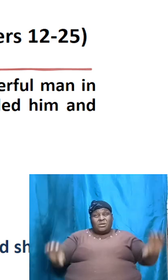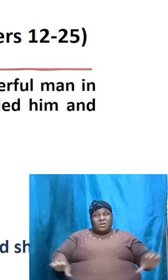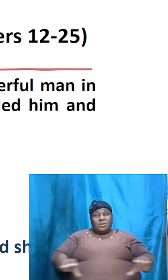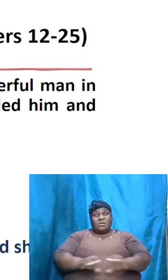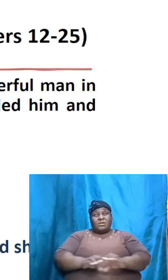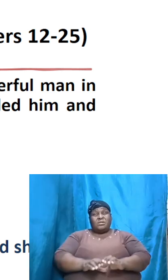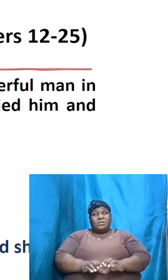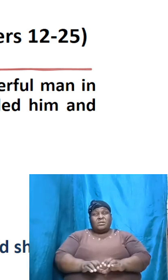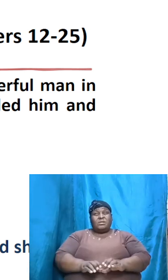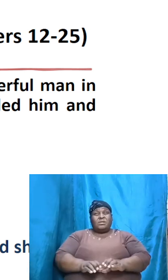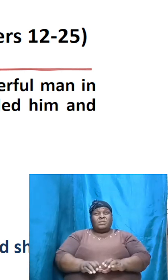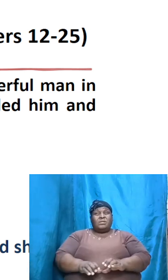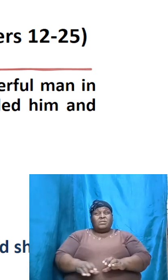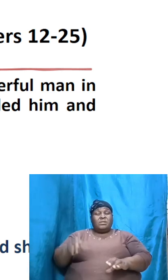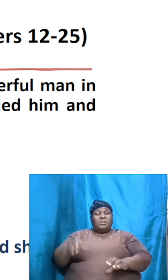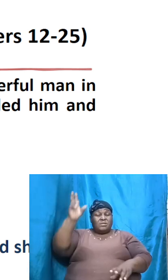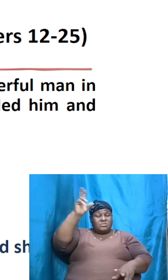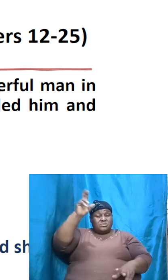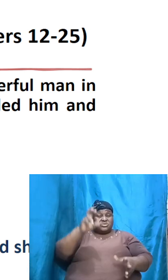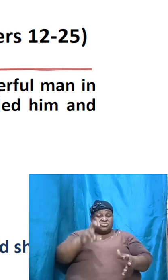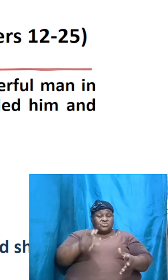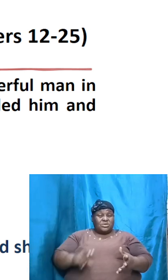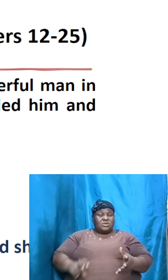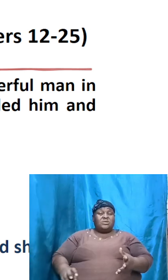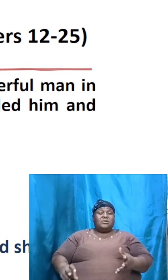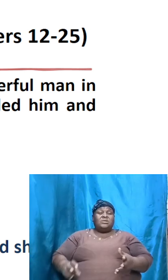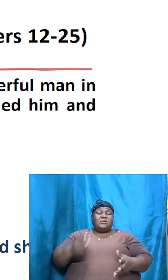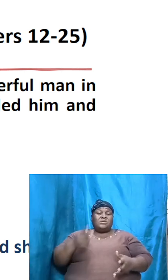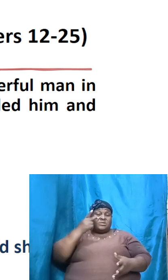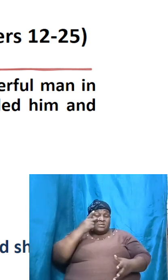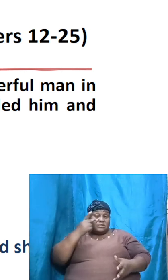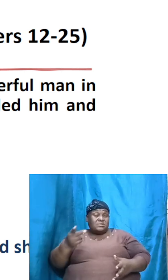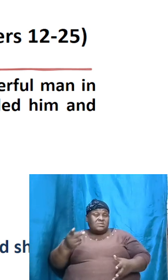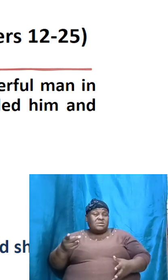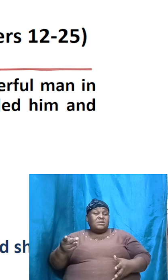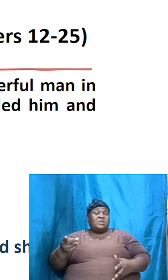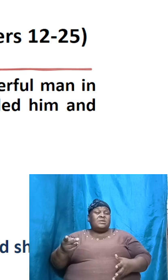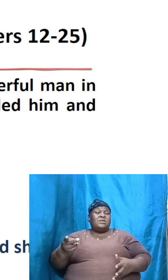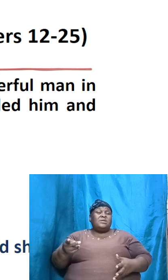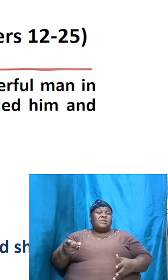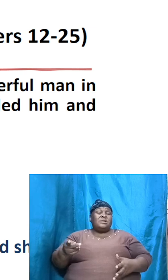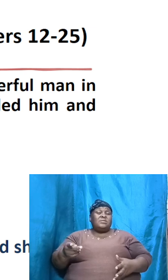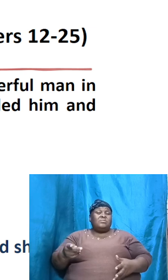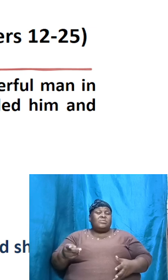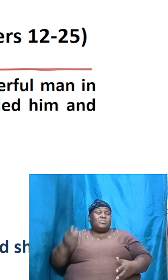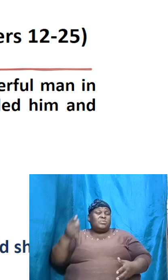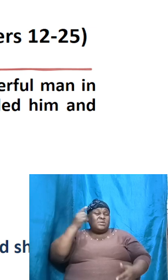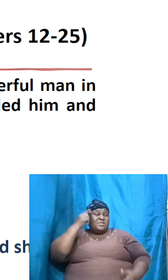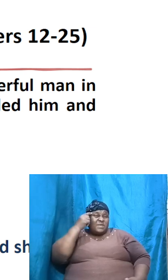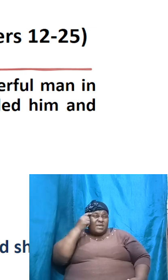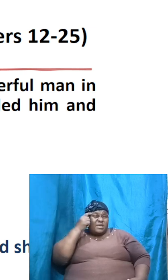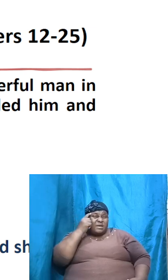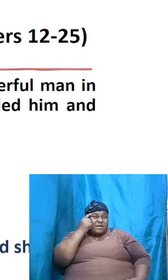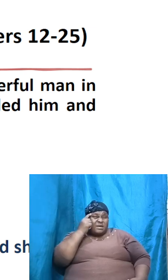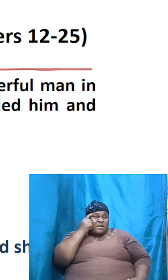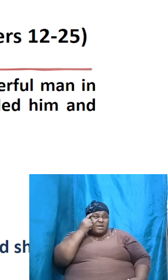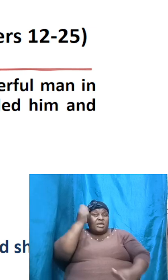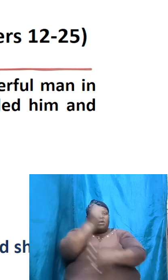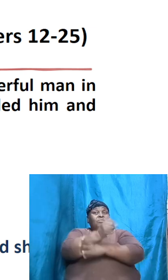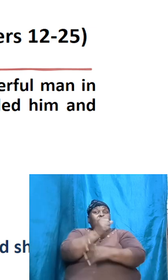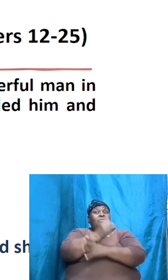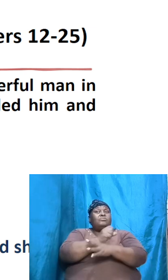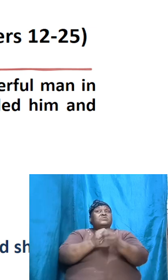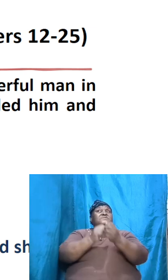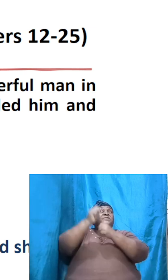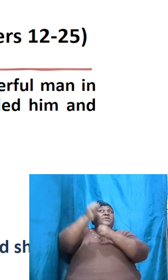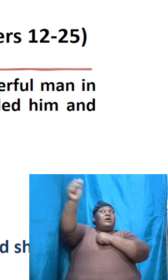we can see some of the overlaps because we tend to feel that Abraham was far away, very, very far away